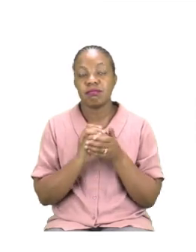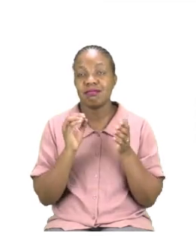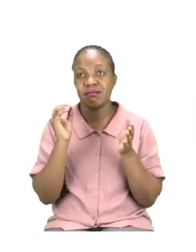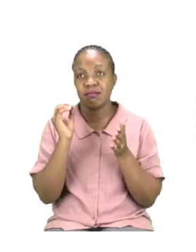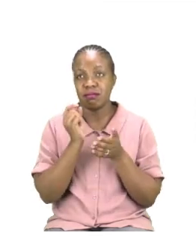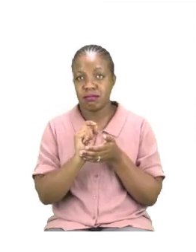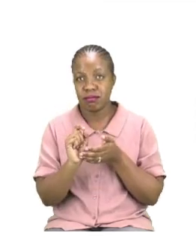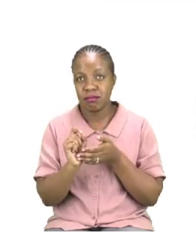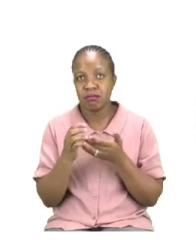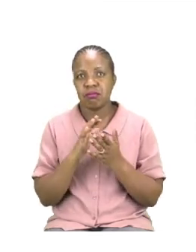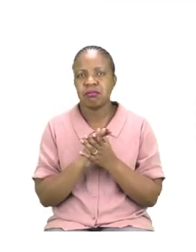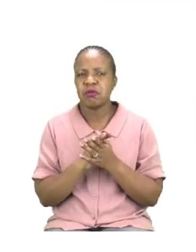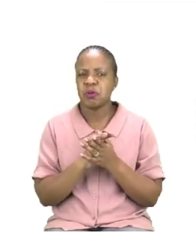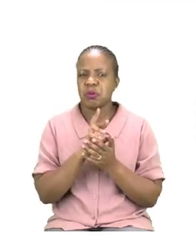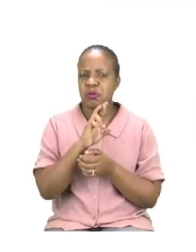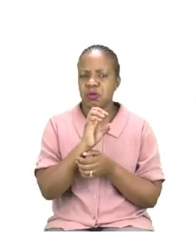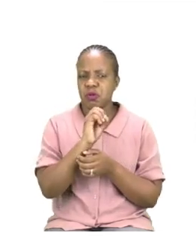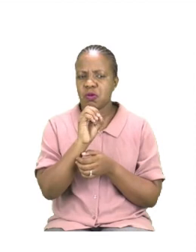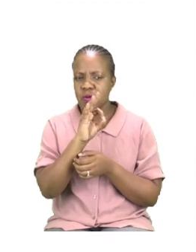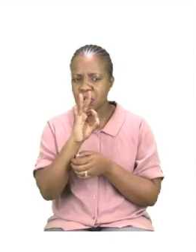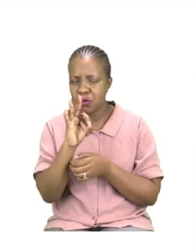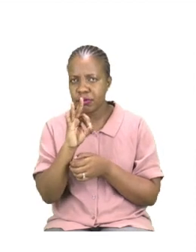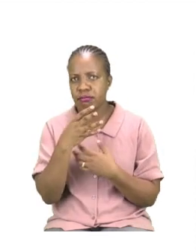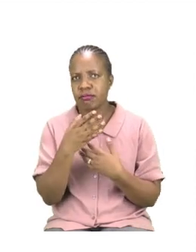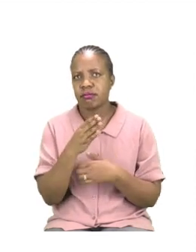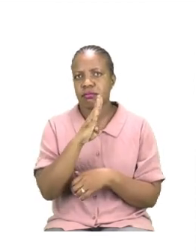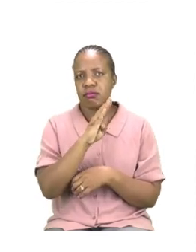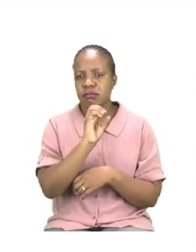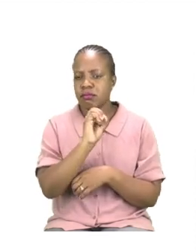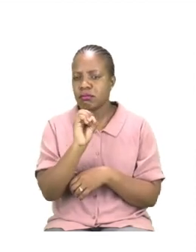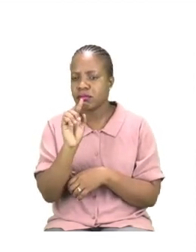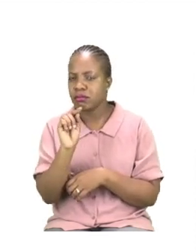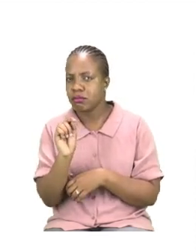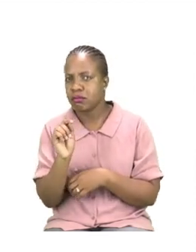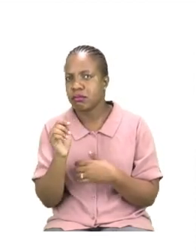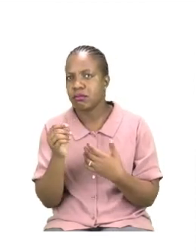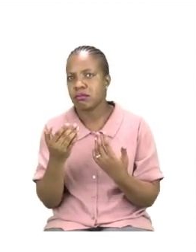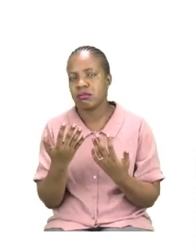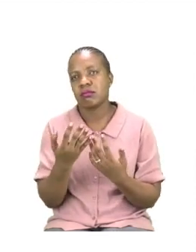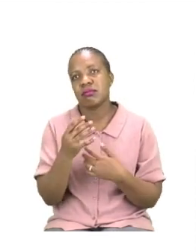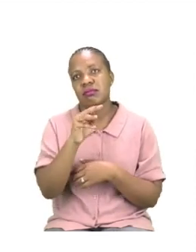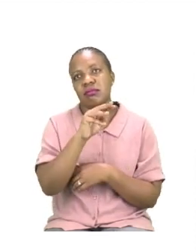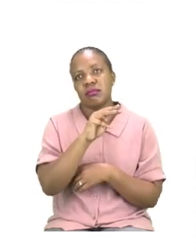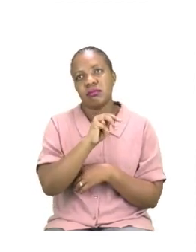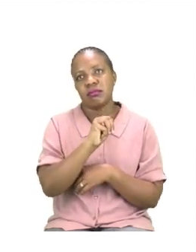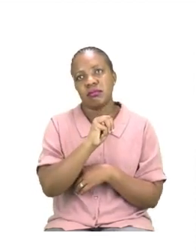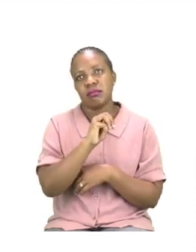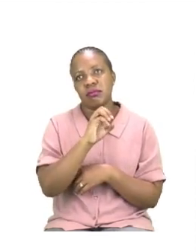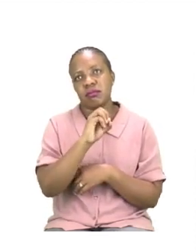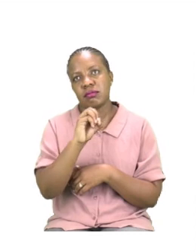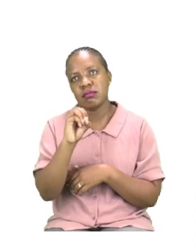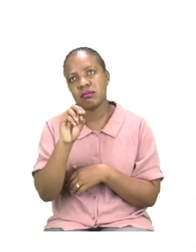roof or boot or moon?